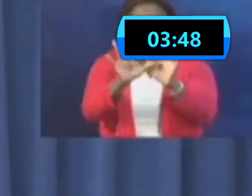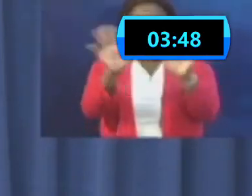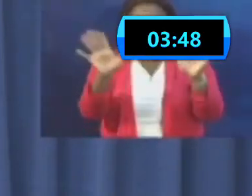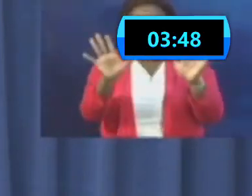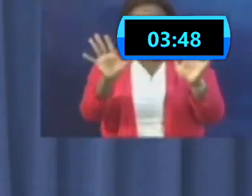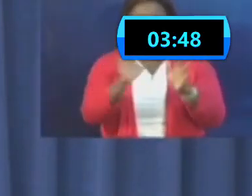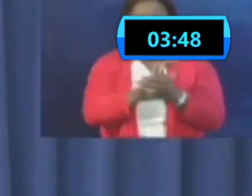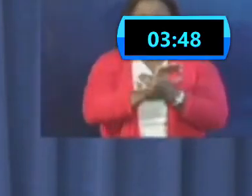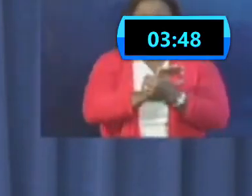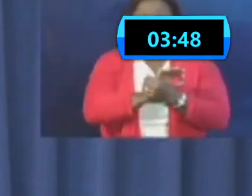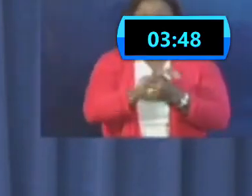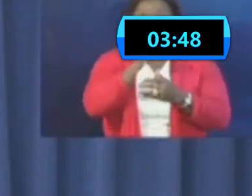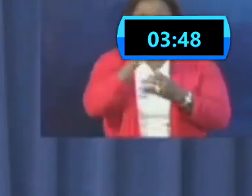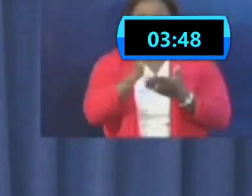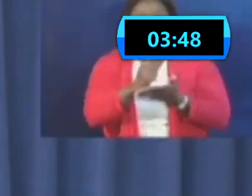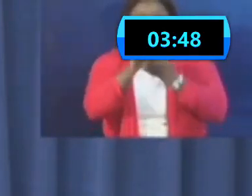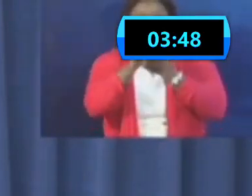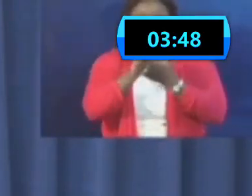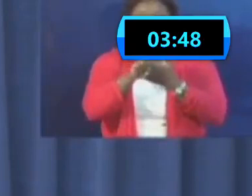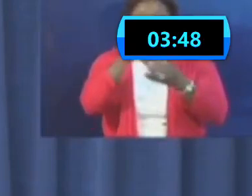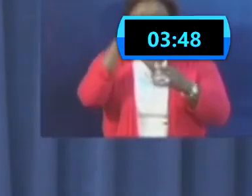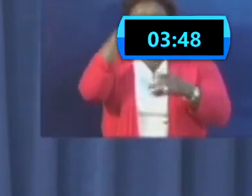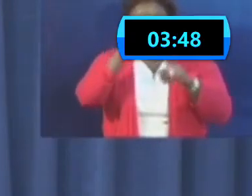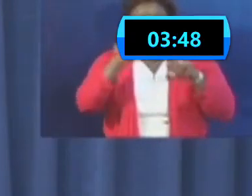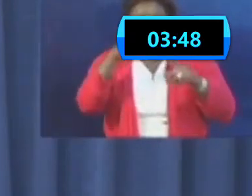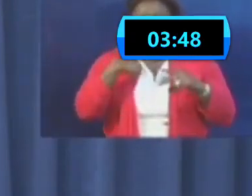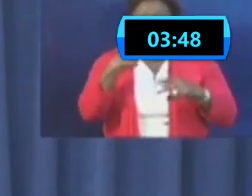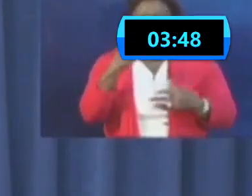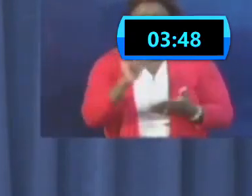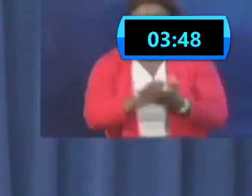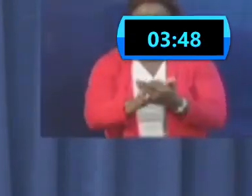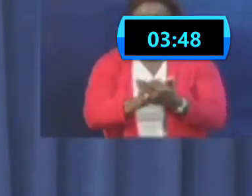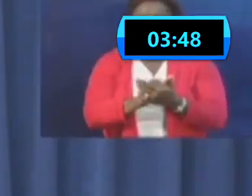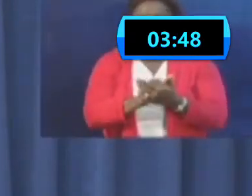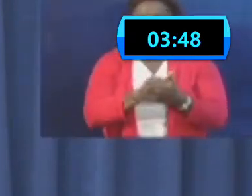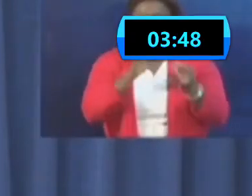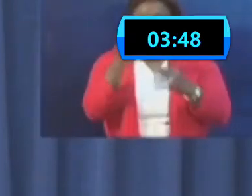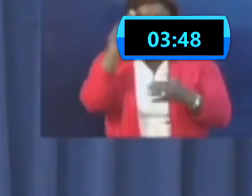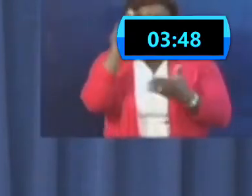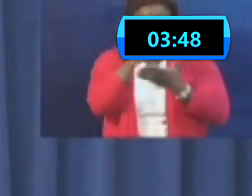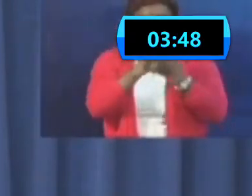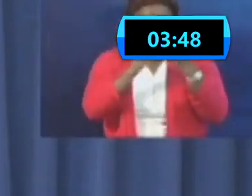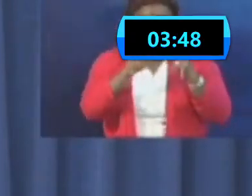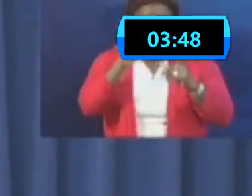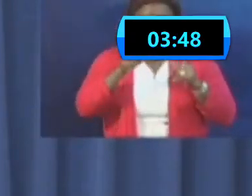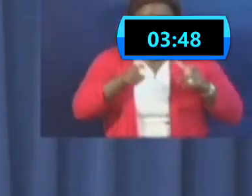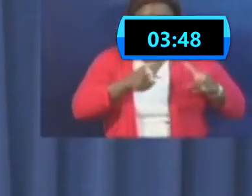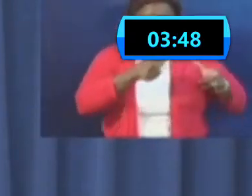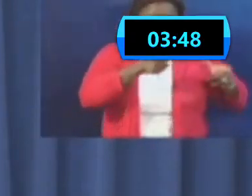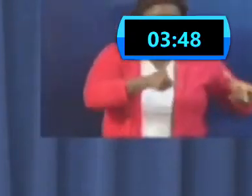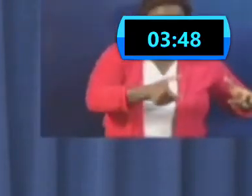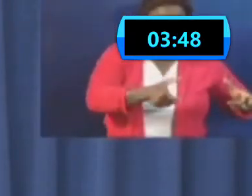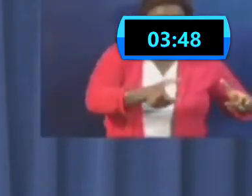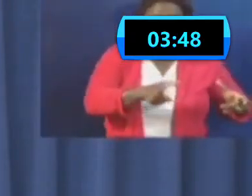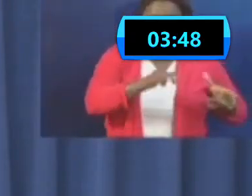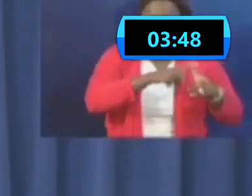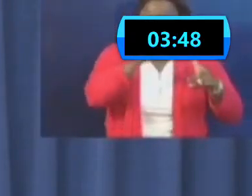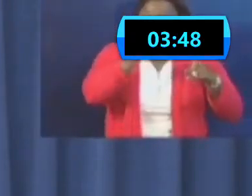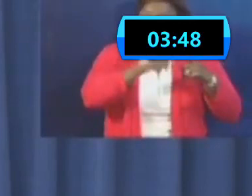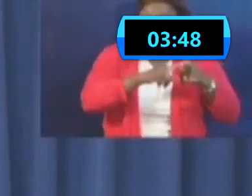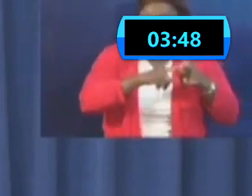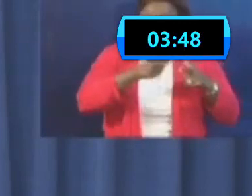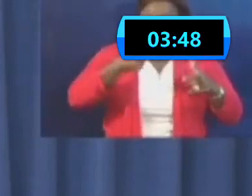and you're healthy. But having said that, if you know that someone is supposed to be in quarantine, then that is part of